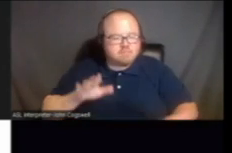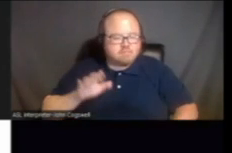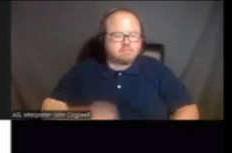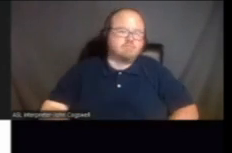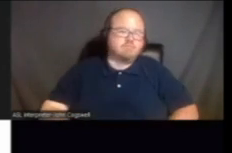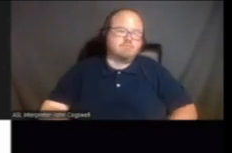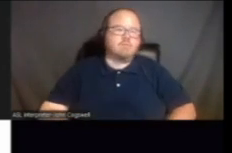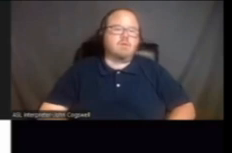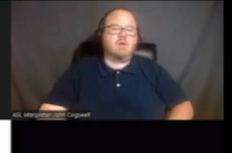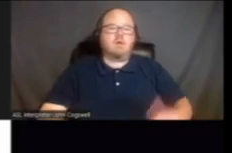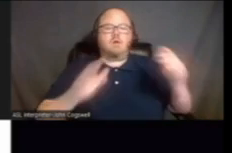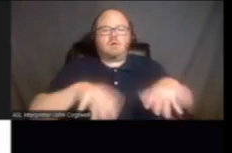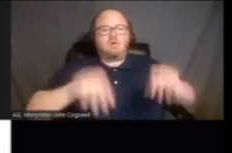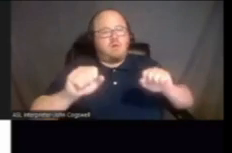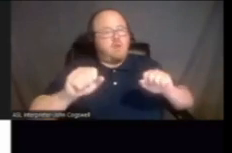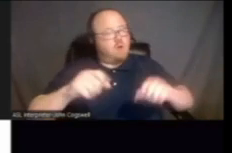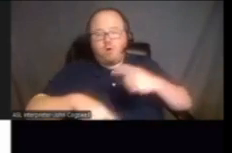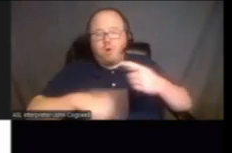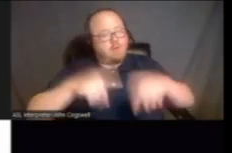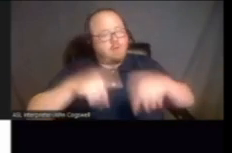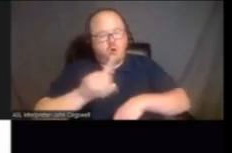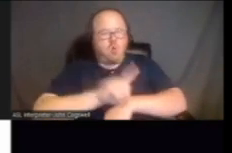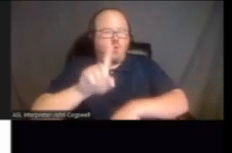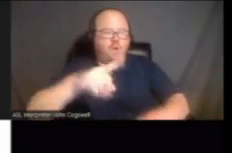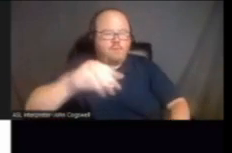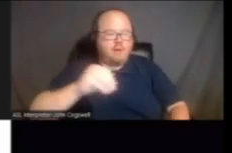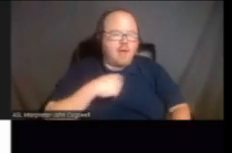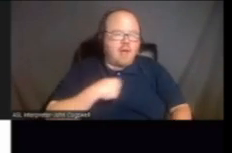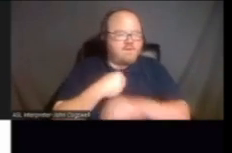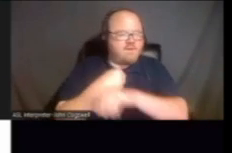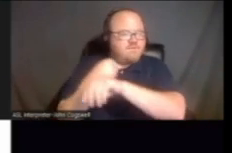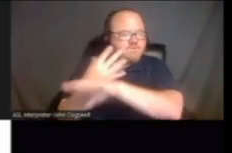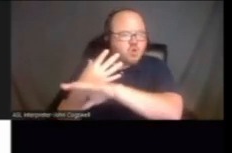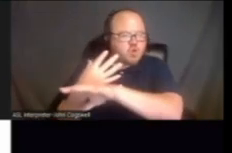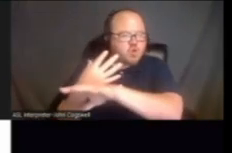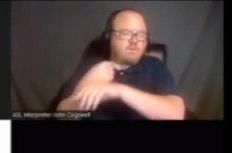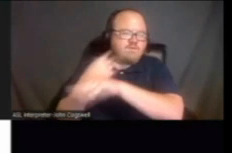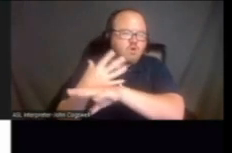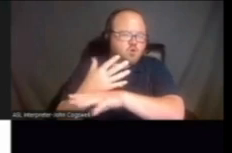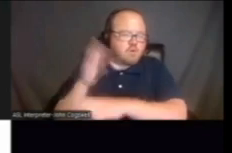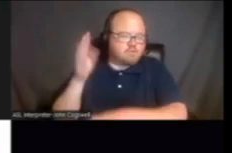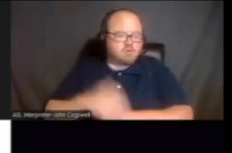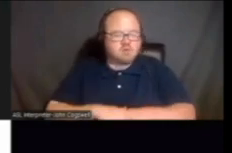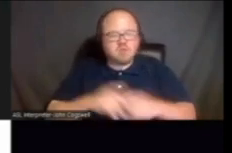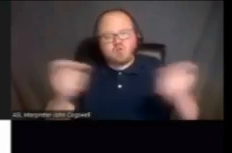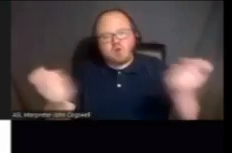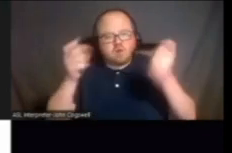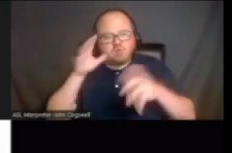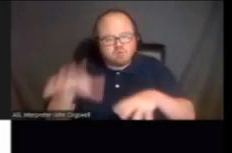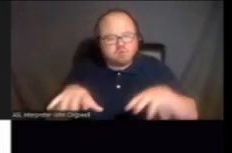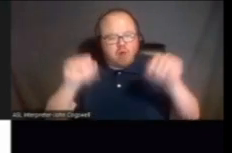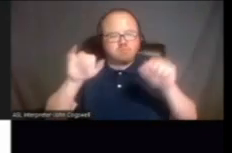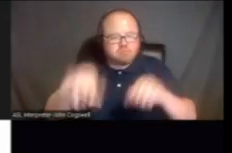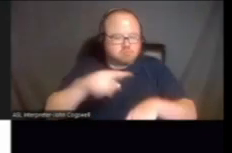So that will take place at 1 p.m. We have a virtual presentation, a virtual ceremony that will take place.